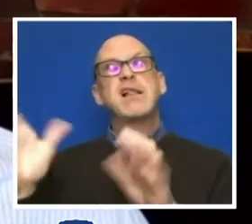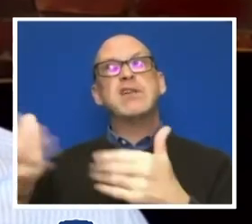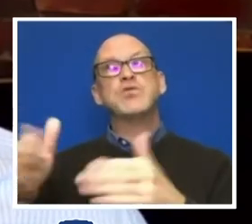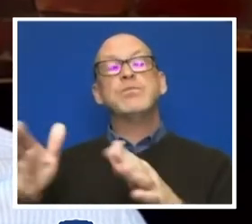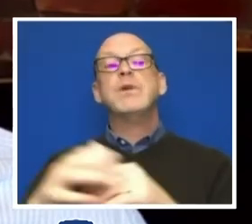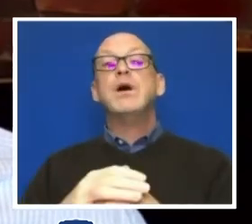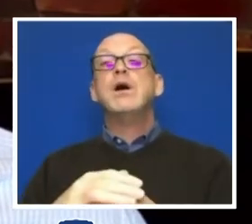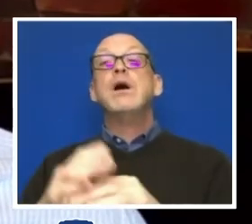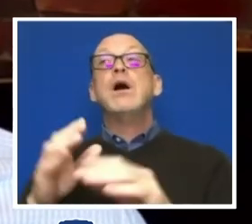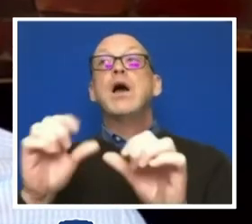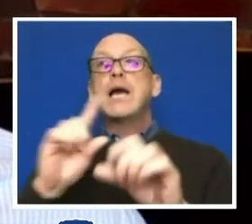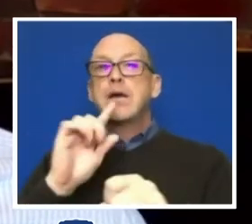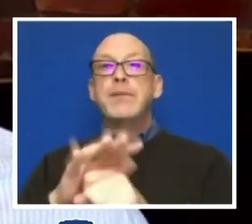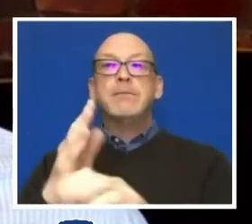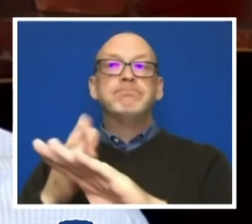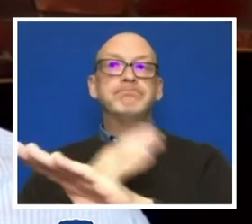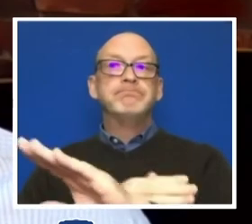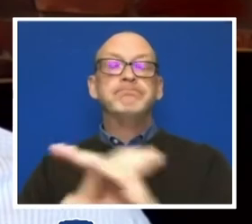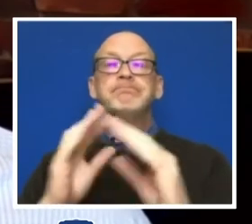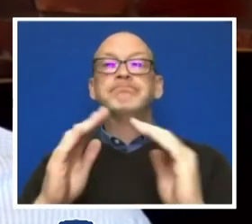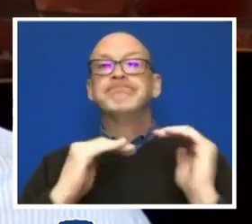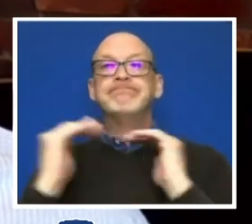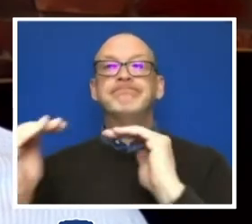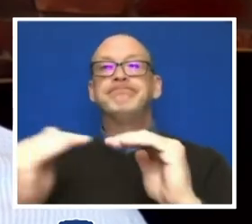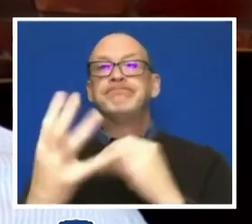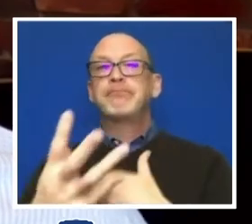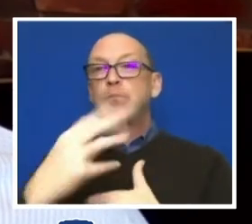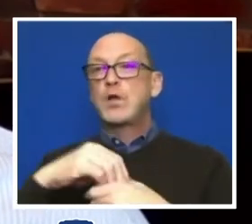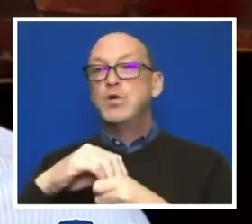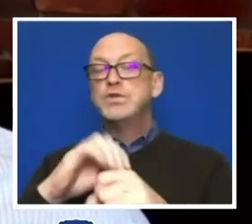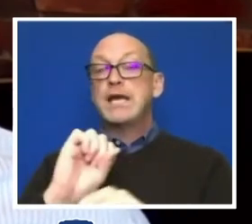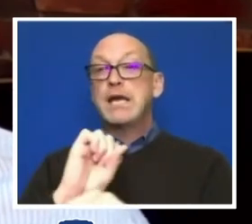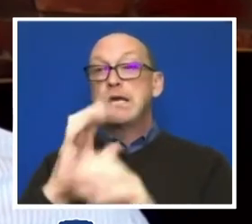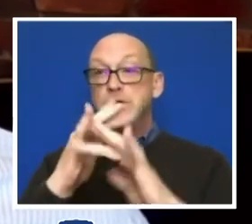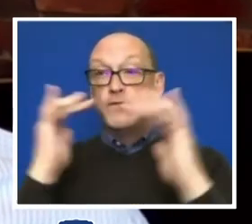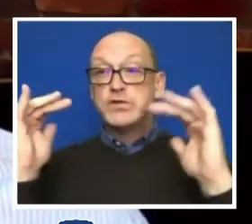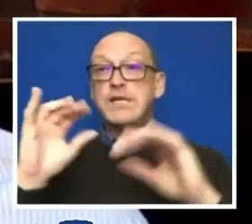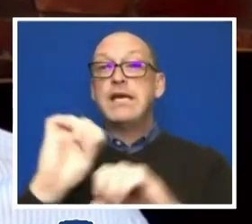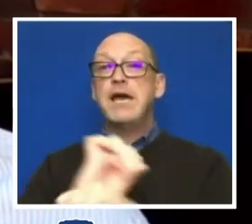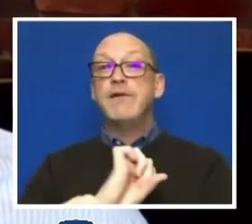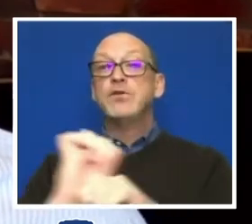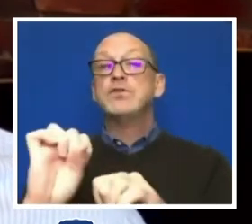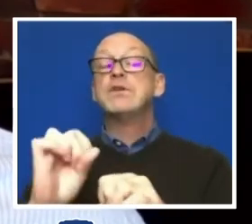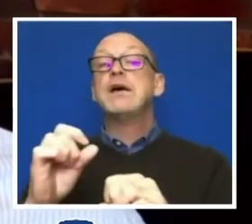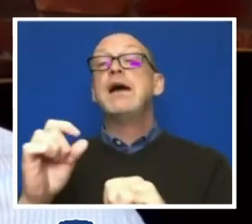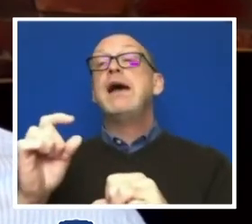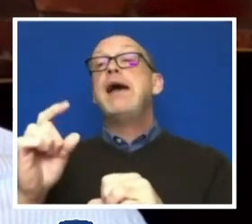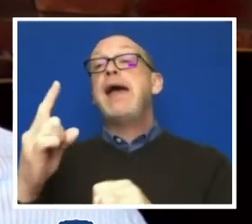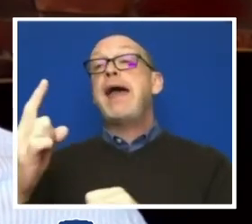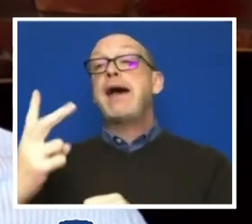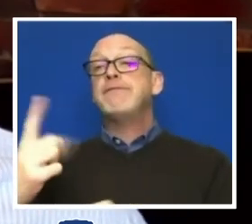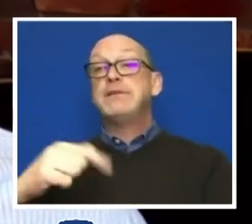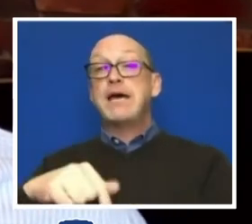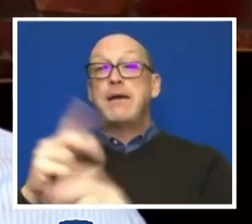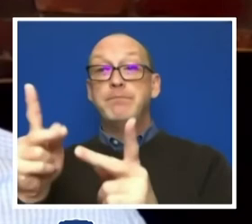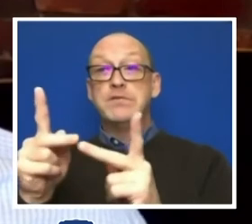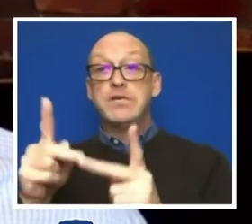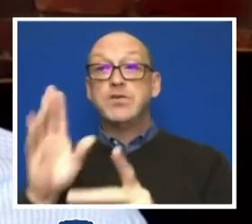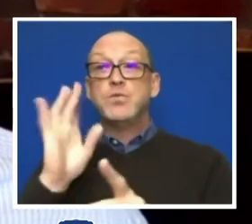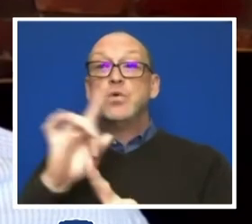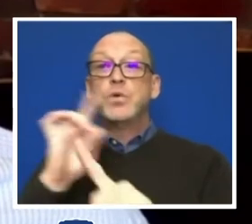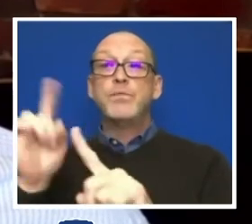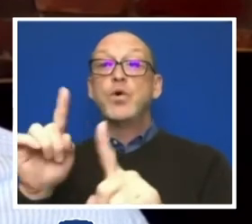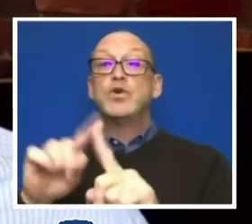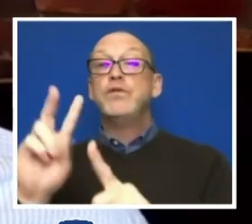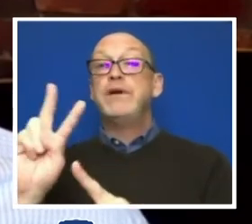enhancing its diversity, equity, and inclusion efforts and is creating an additional halftime position that will report to the Vice President for Student